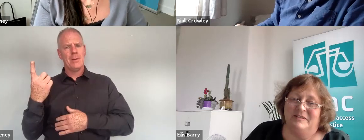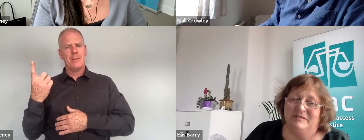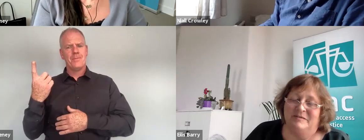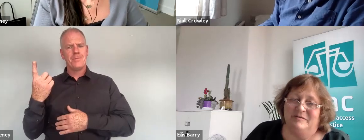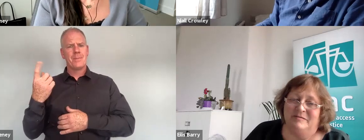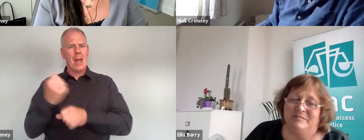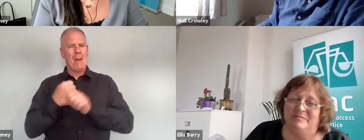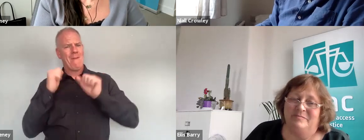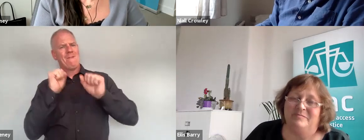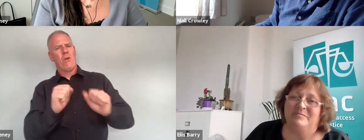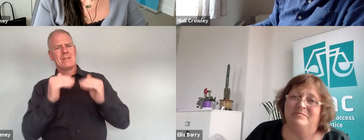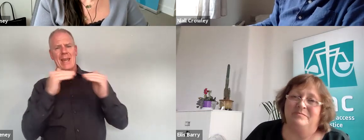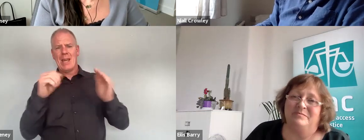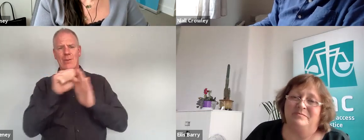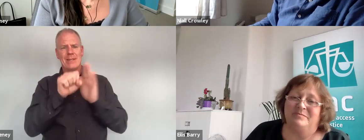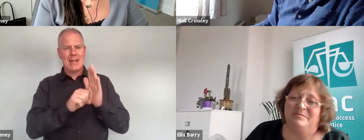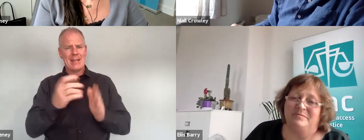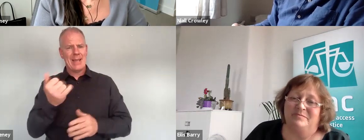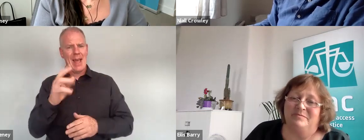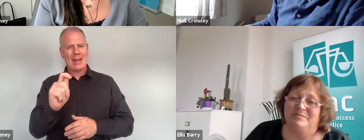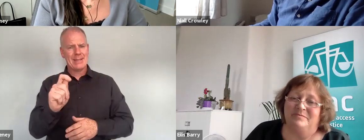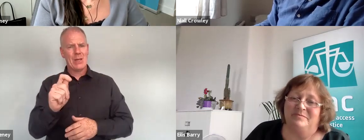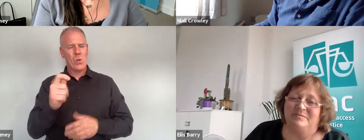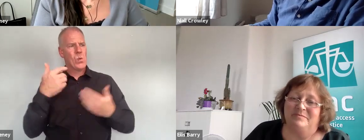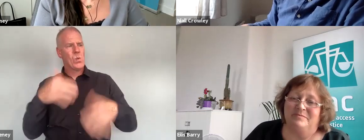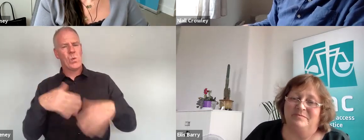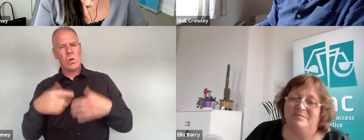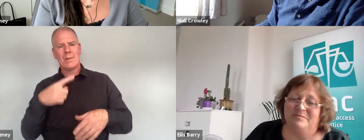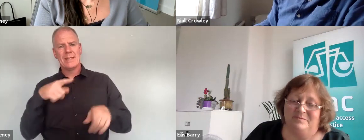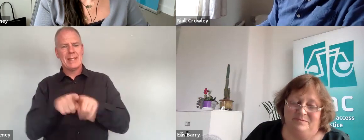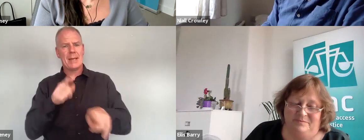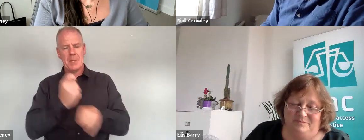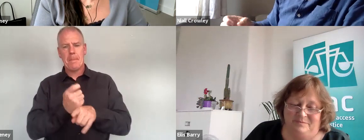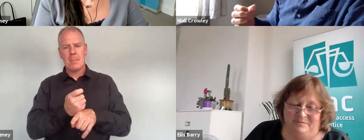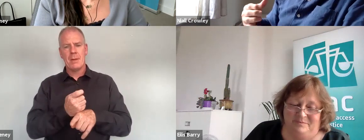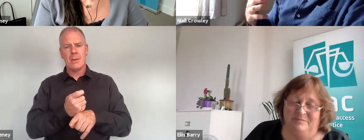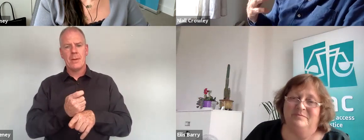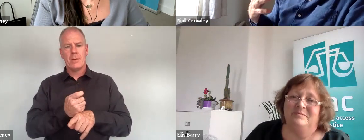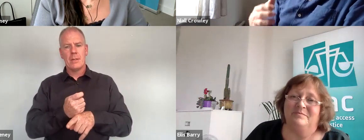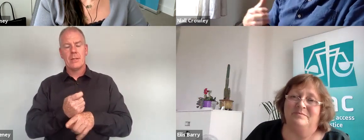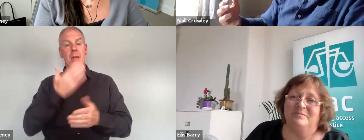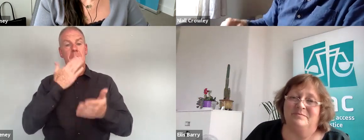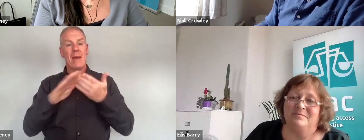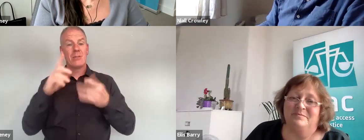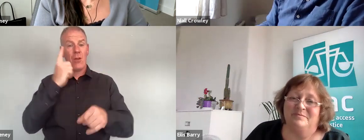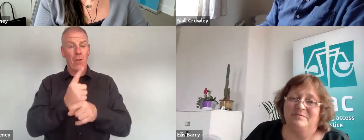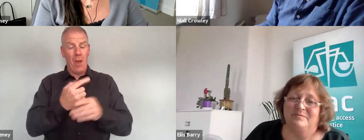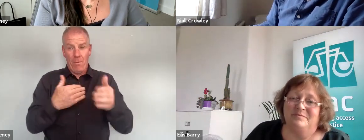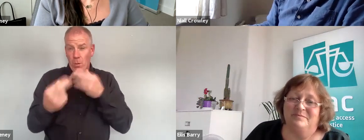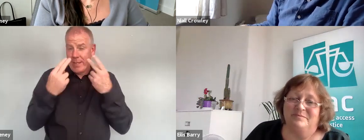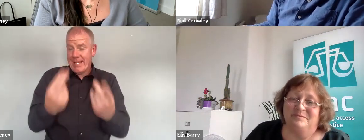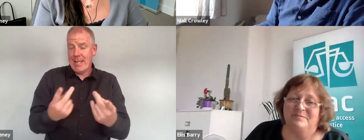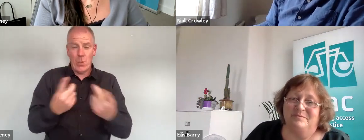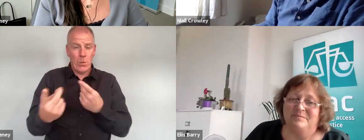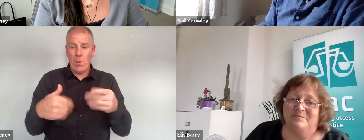in enforcing the Equal Status Act but above all it's a message of the urgency of work on equality